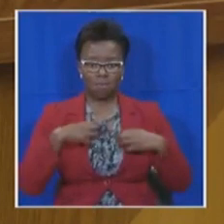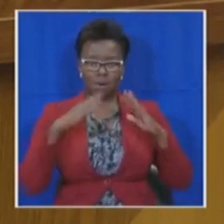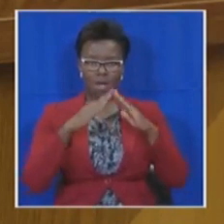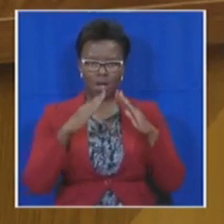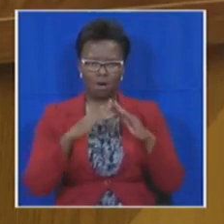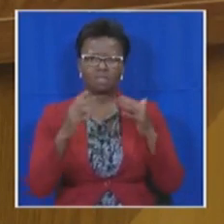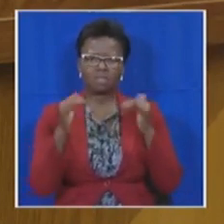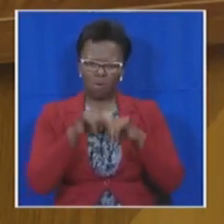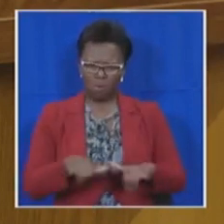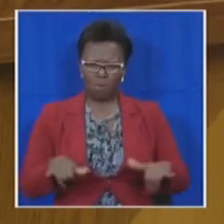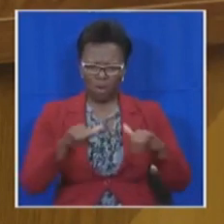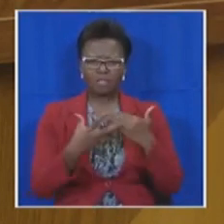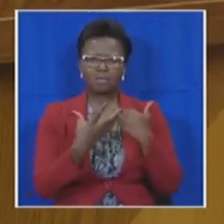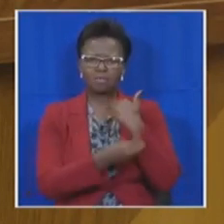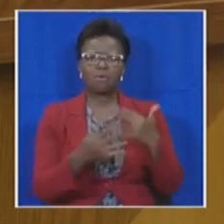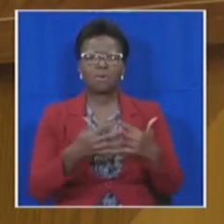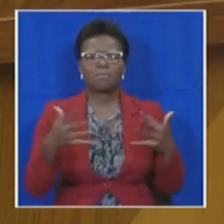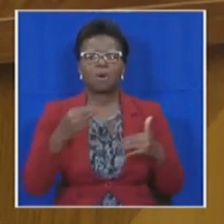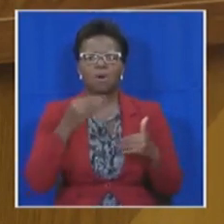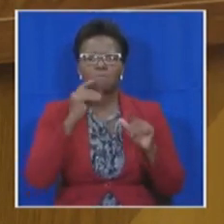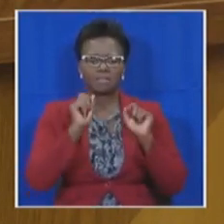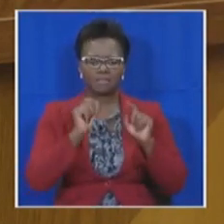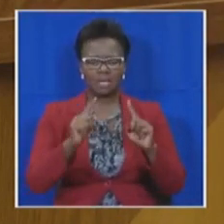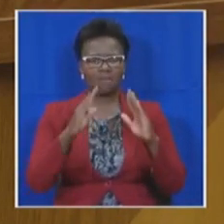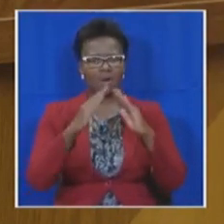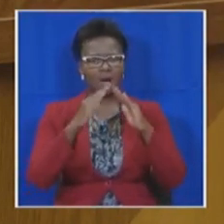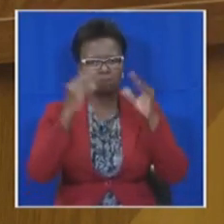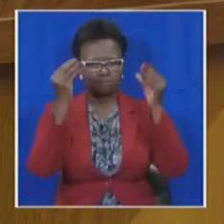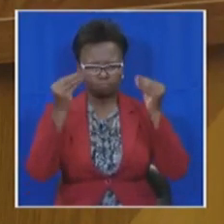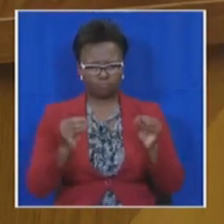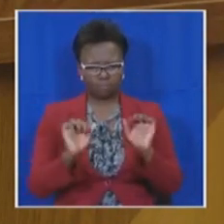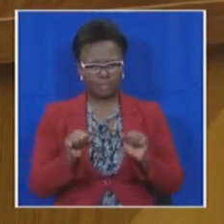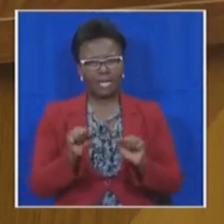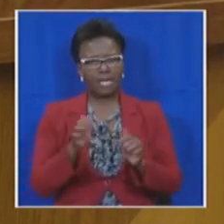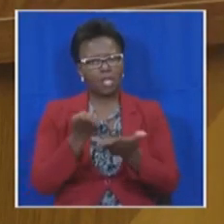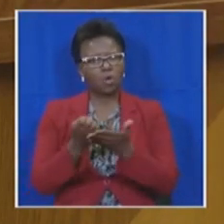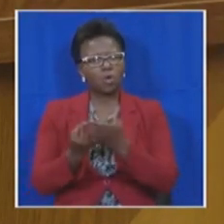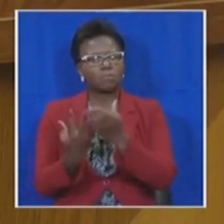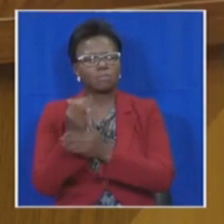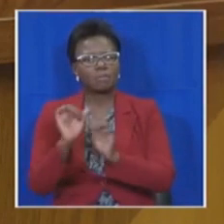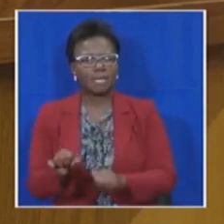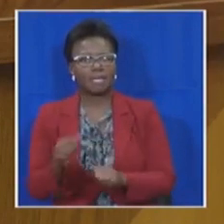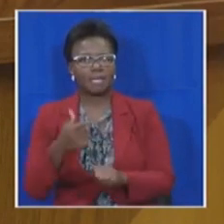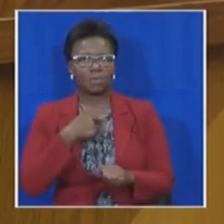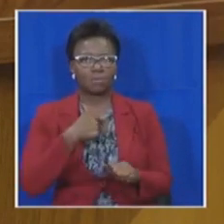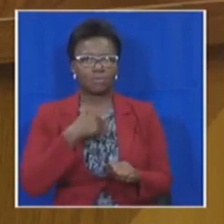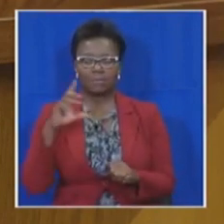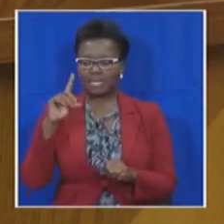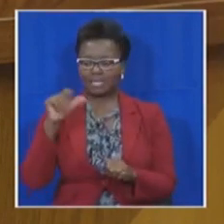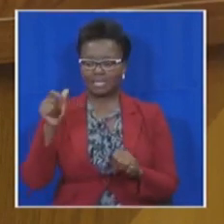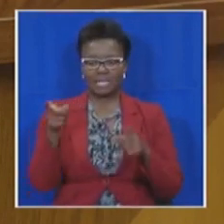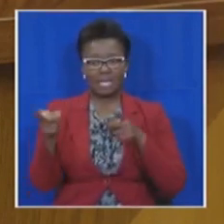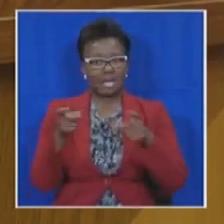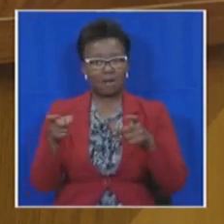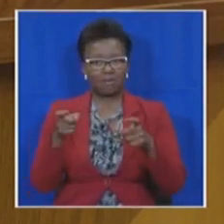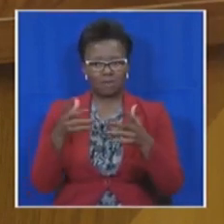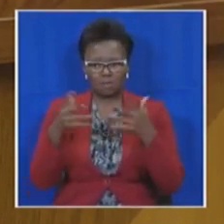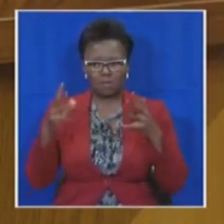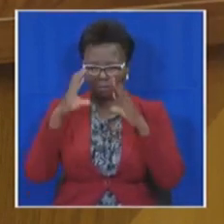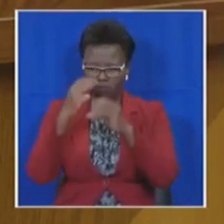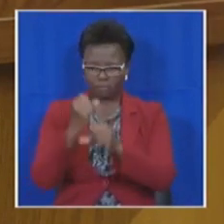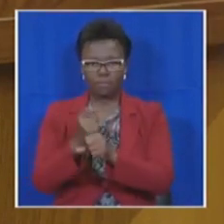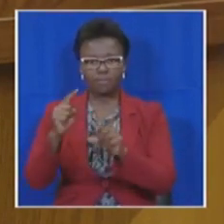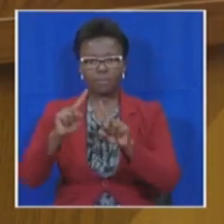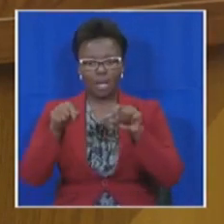when they could be leveraging their properties for economic prosperity. This is why where the DA governs, we prioritise the speedy handover of